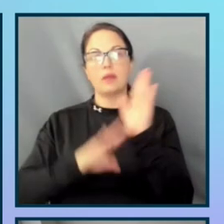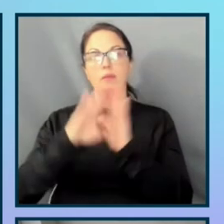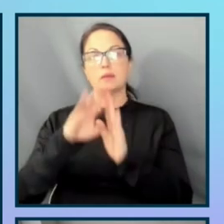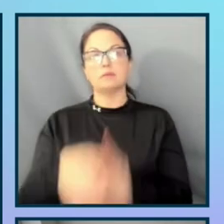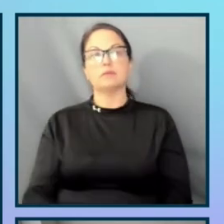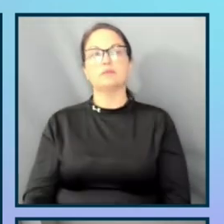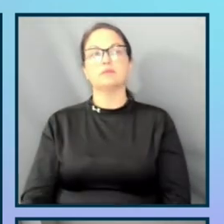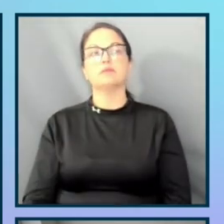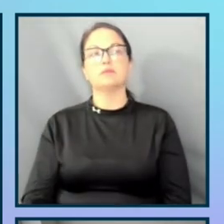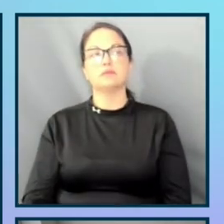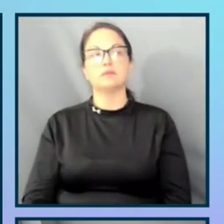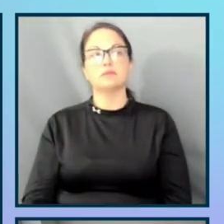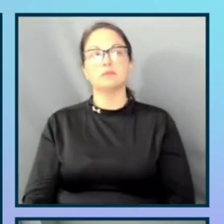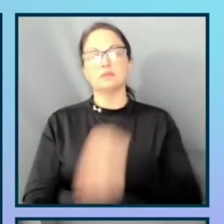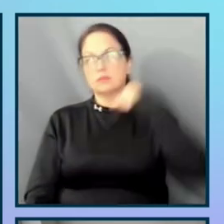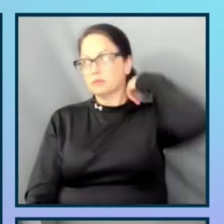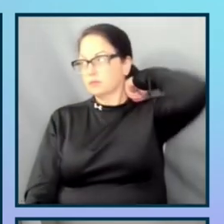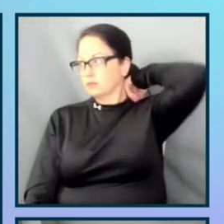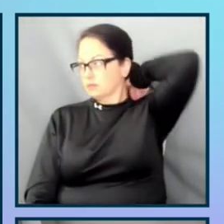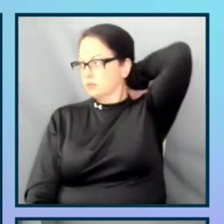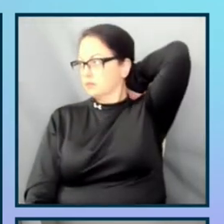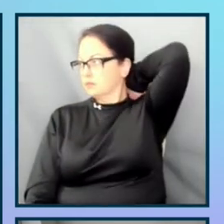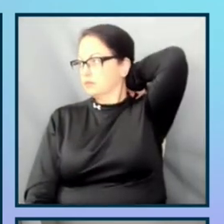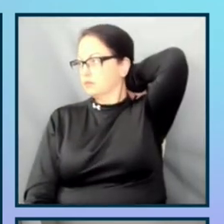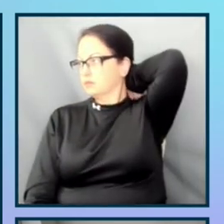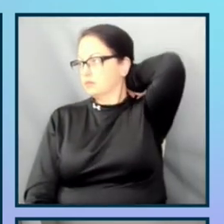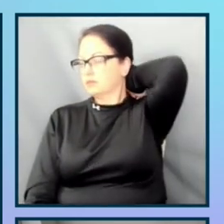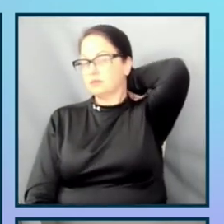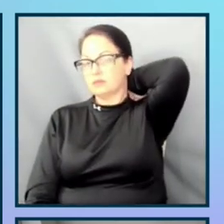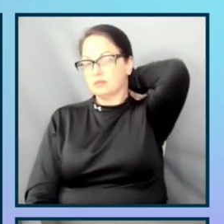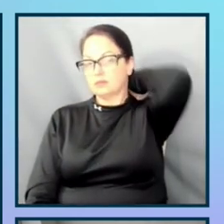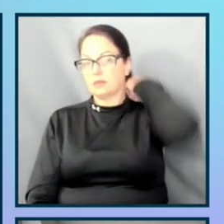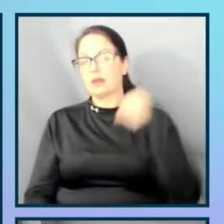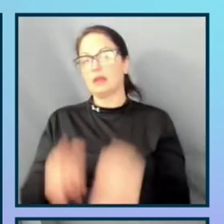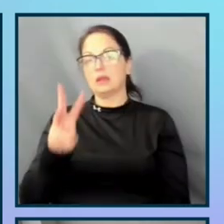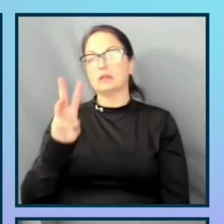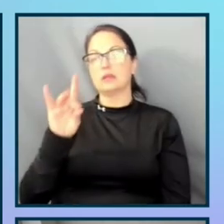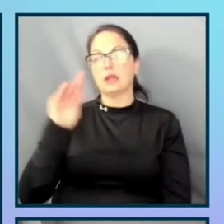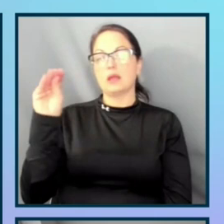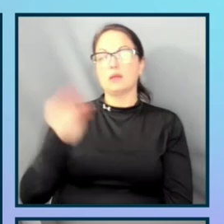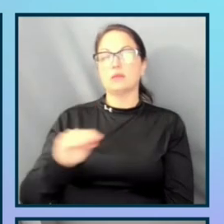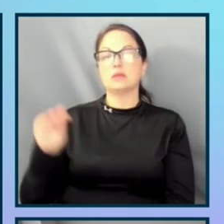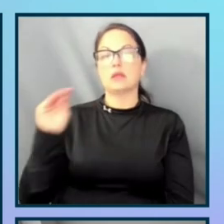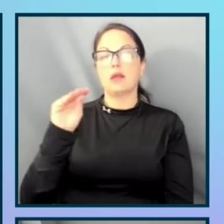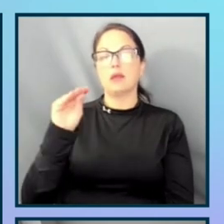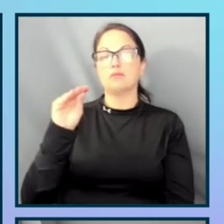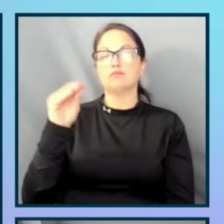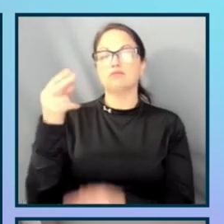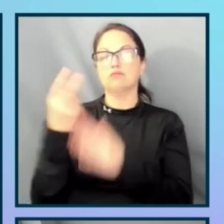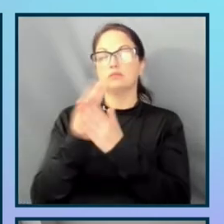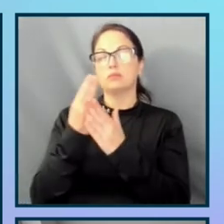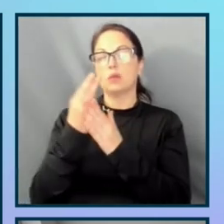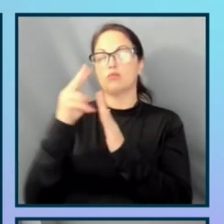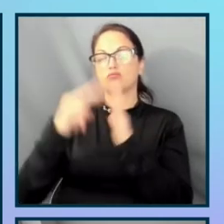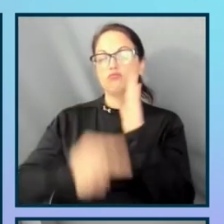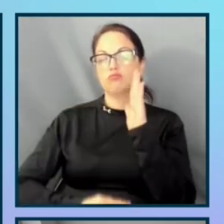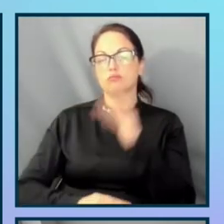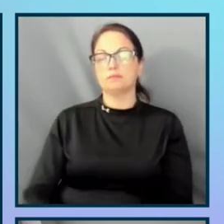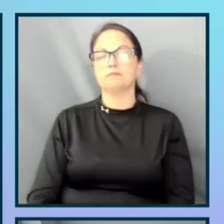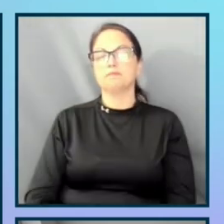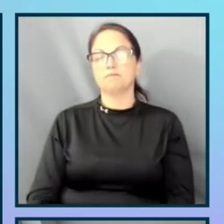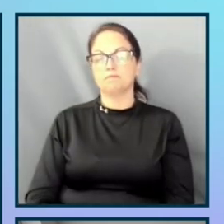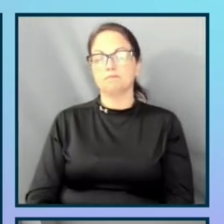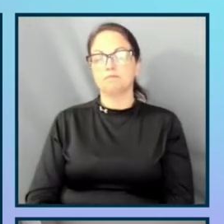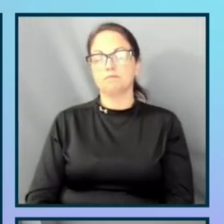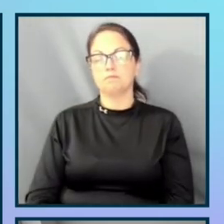Very interesting number from Forbes. 68% of companies use a design system to build digital products. So in